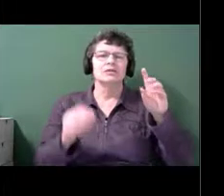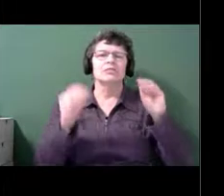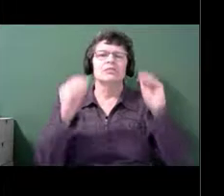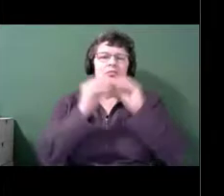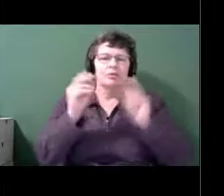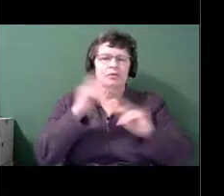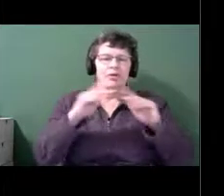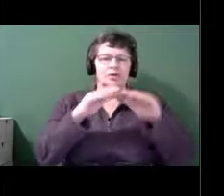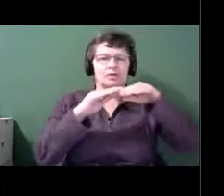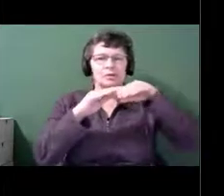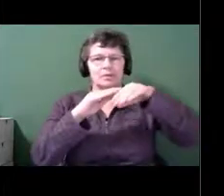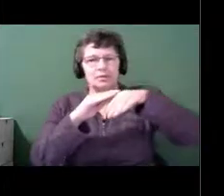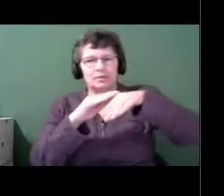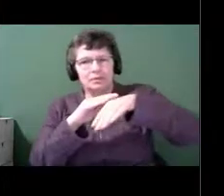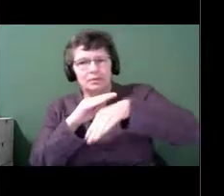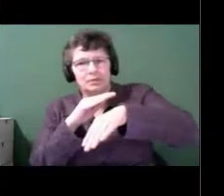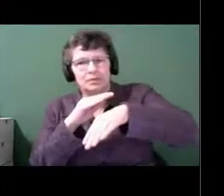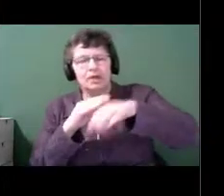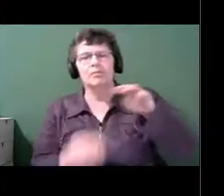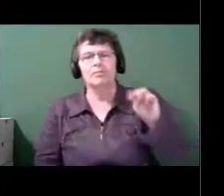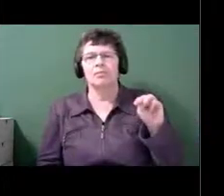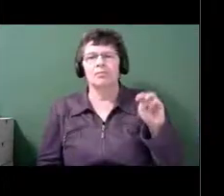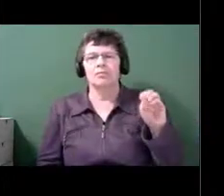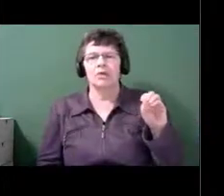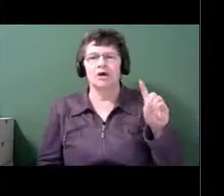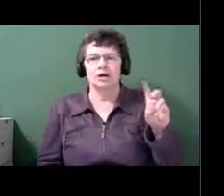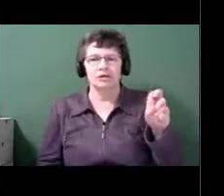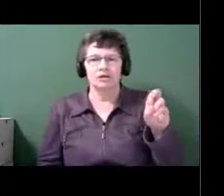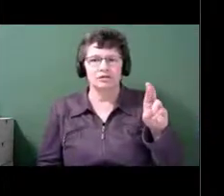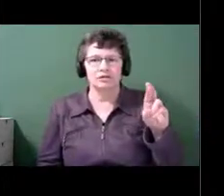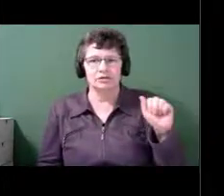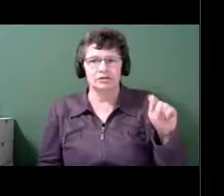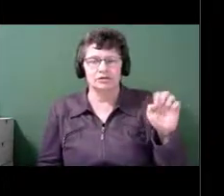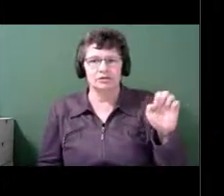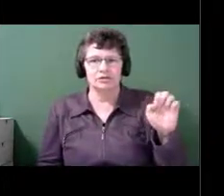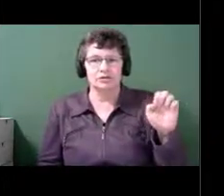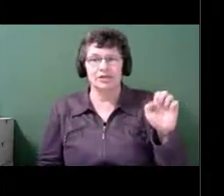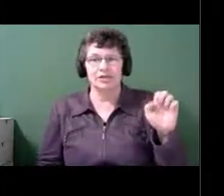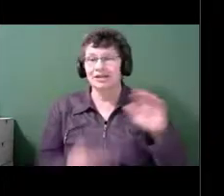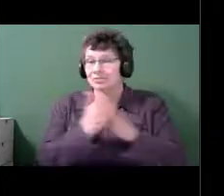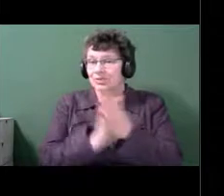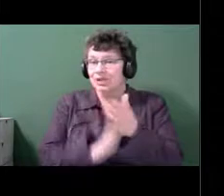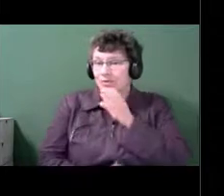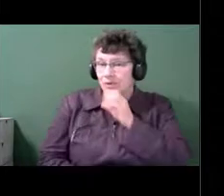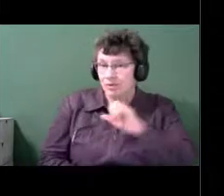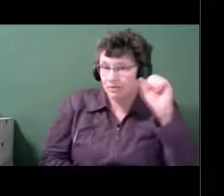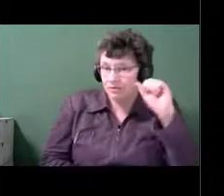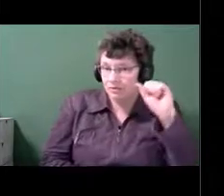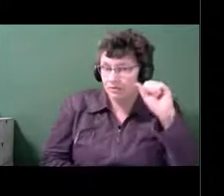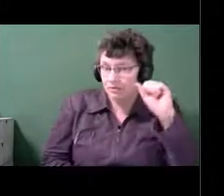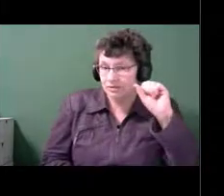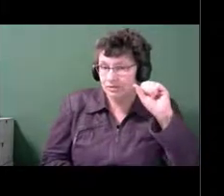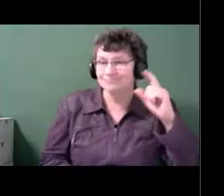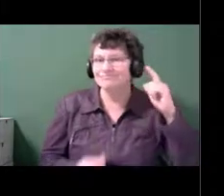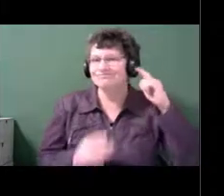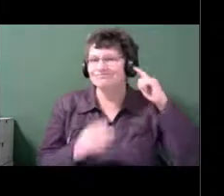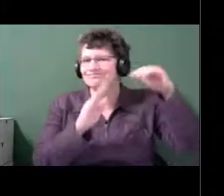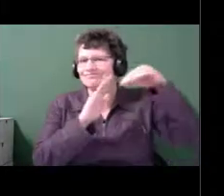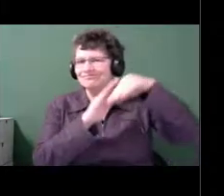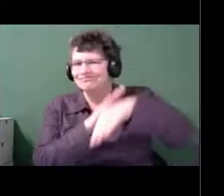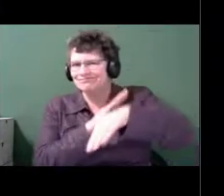The index, the axis on the right, is the percentage who have a problem. So we could click a couple more times.